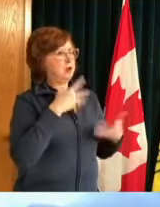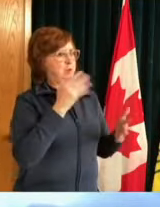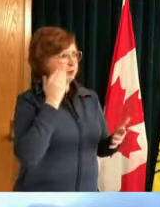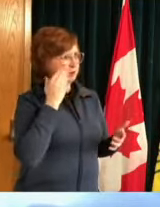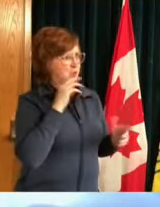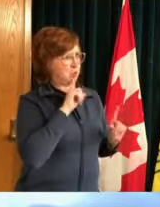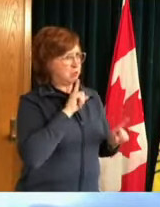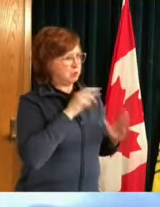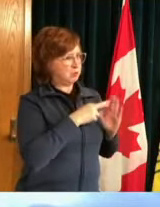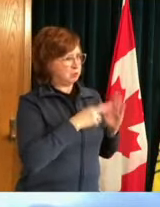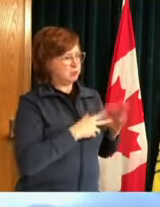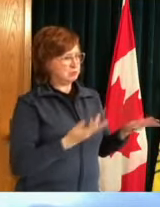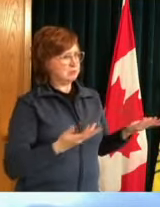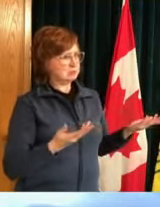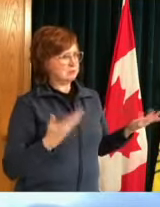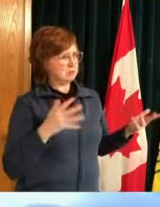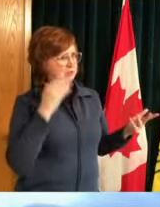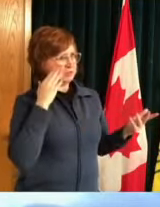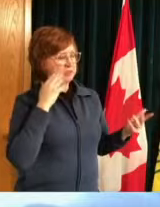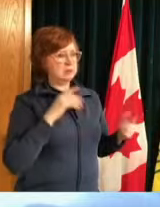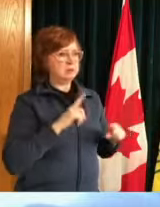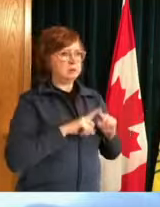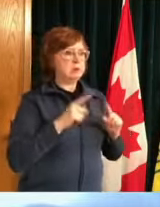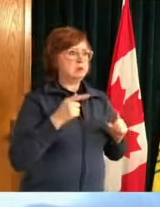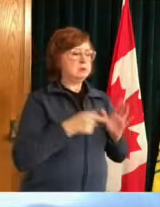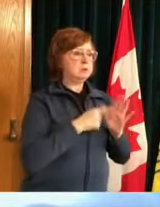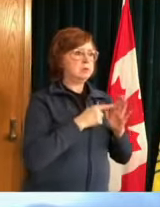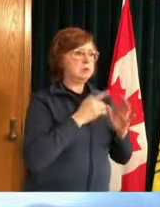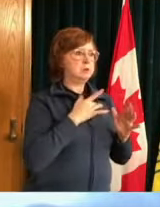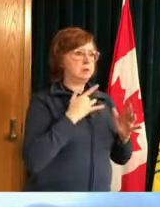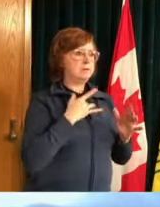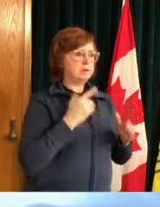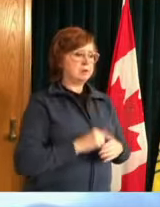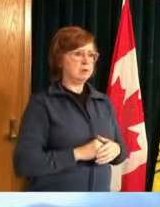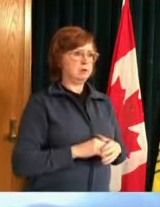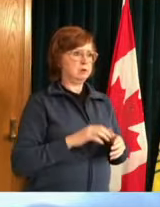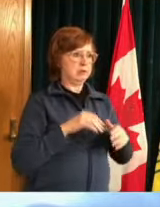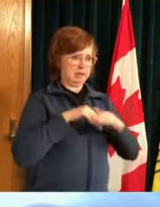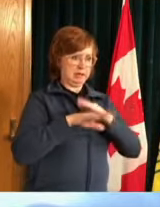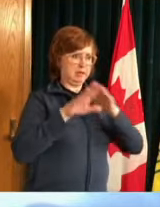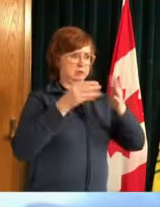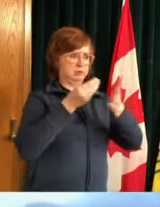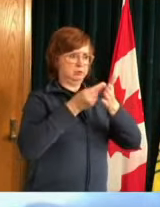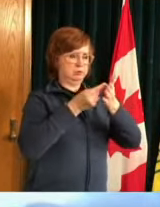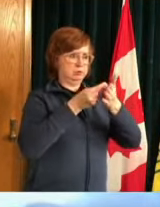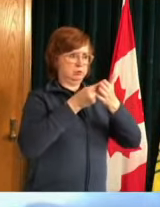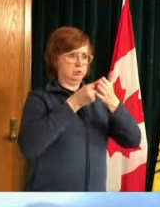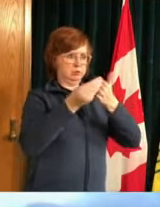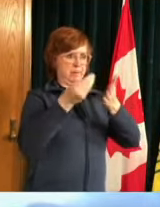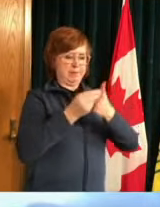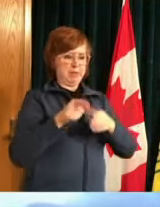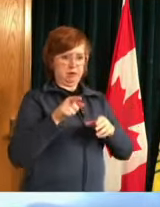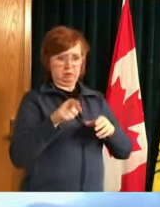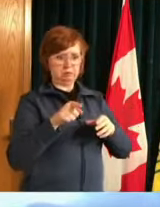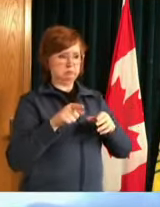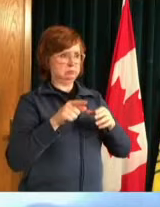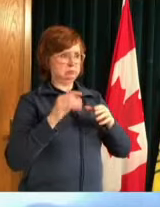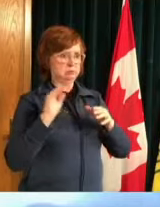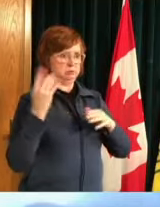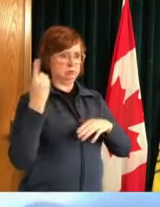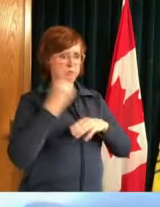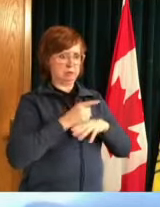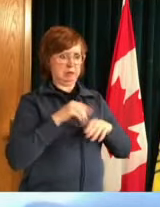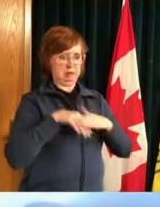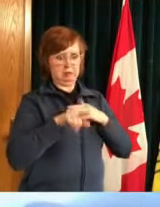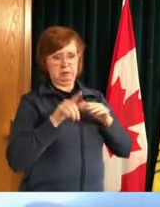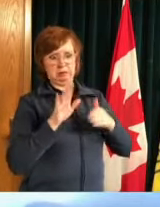feel that you know a store is more crowded but then the answer to that is go when it's less crowded when you go maintain your physical distancing